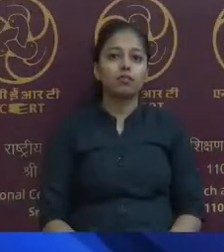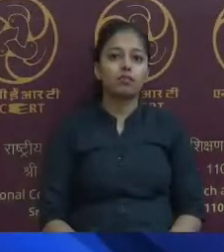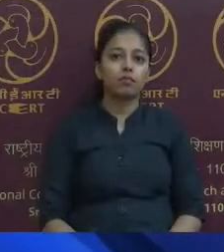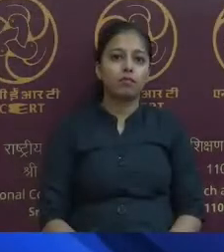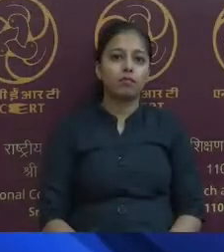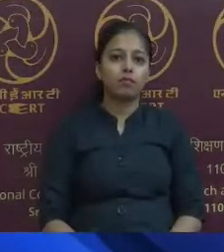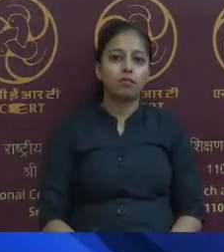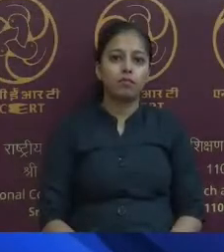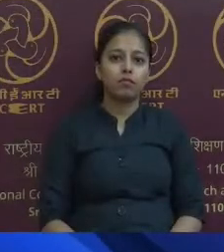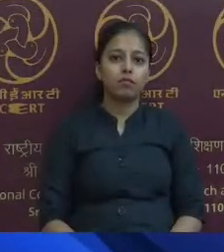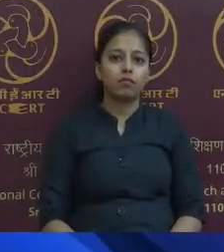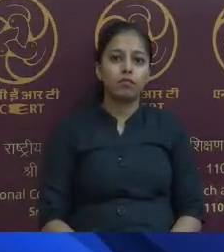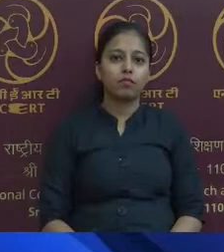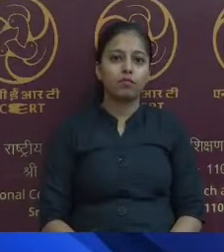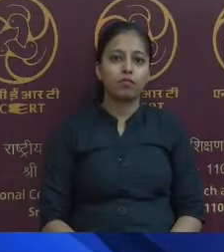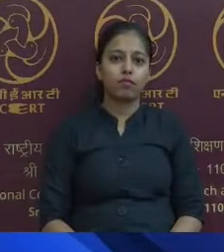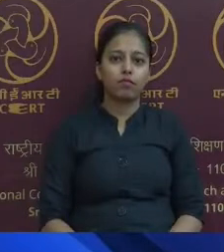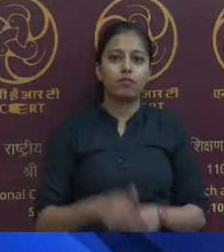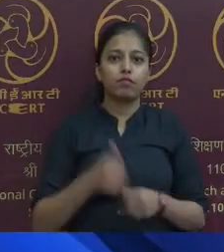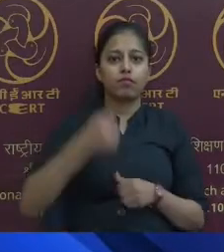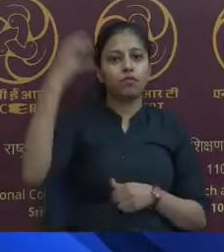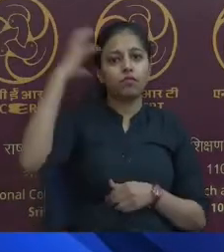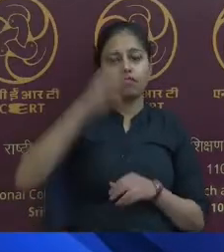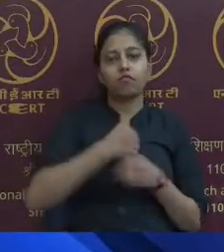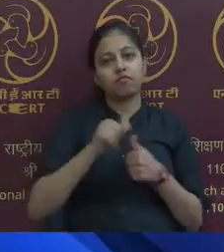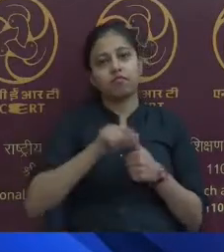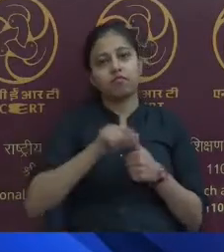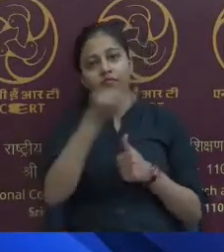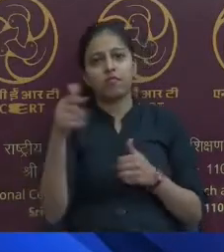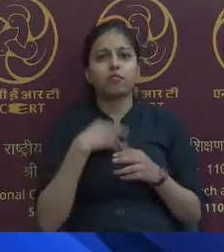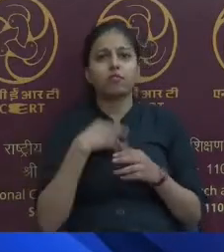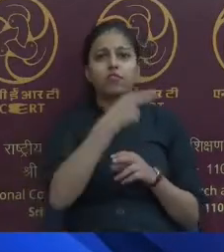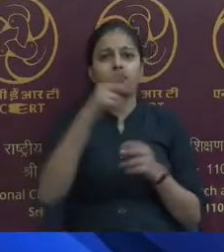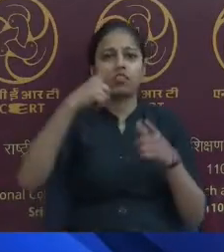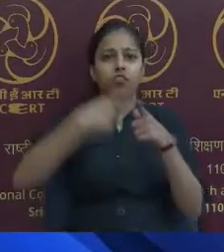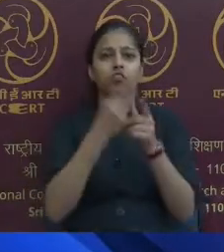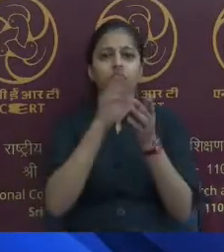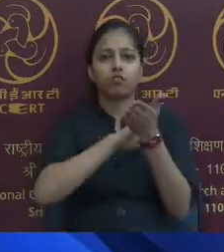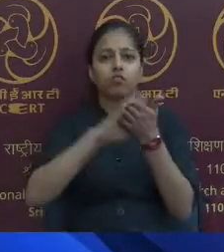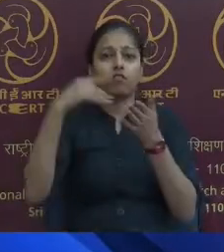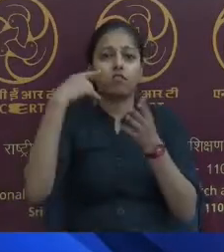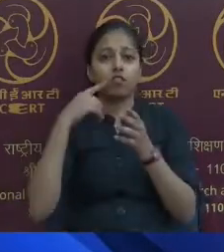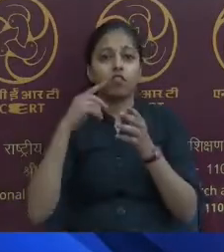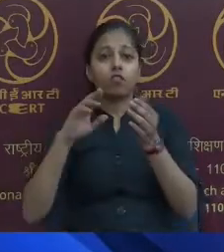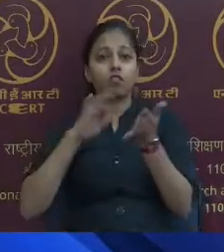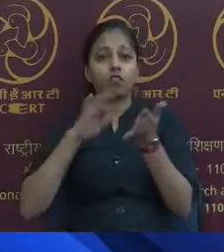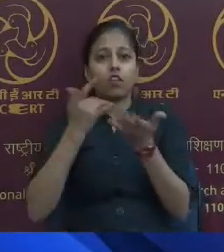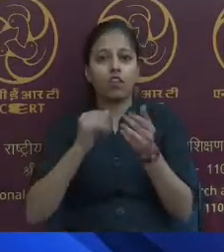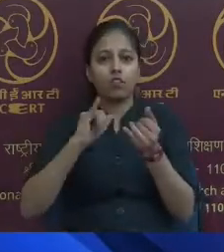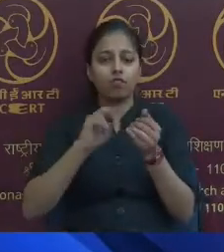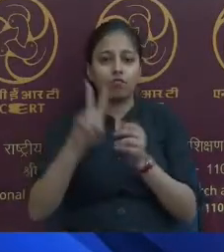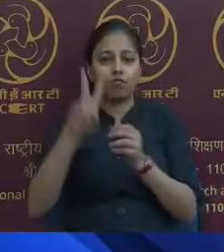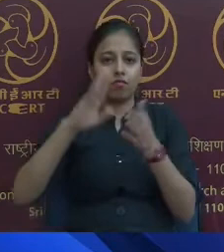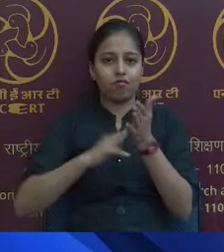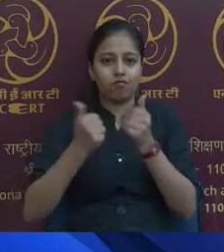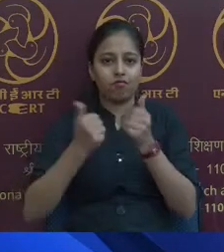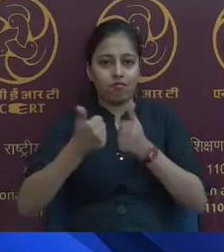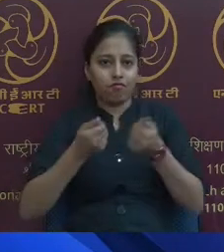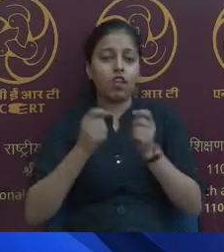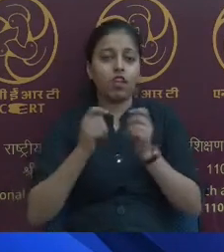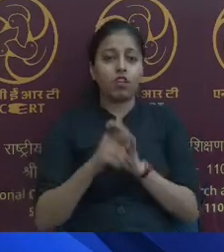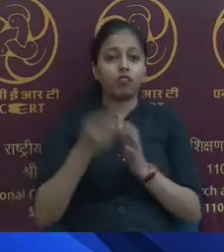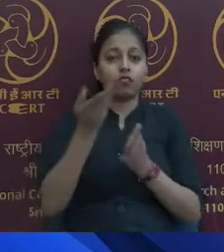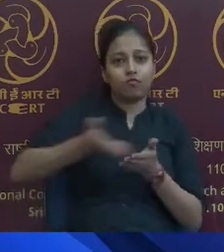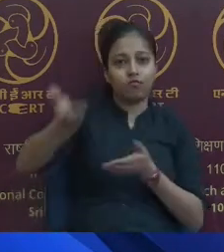Good afternoon, everyone. I am Juhi Jain from Atal Innovation Mission, Neeti Aayog, and I welcome you